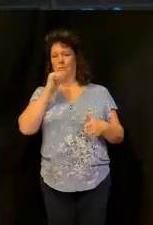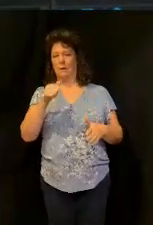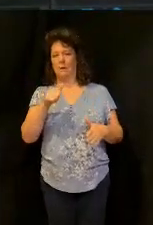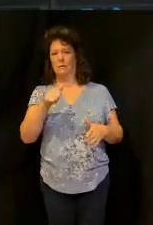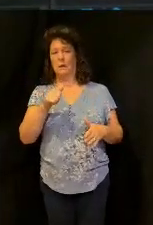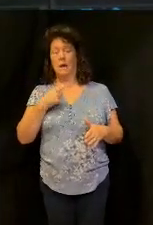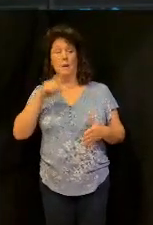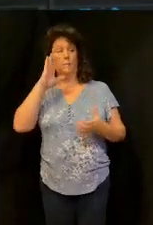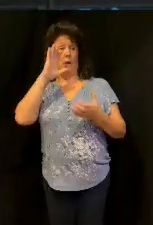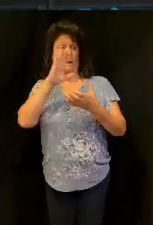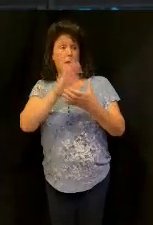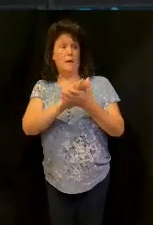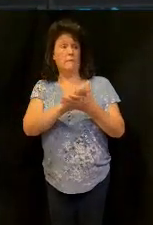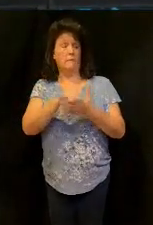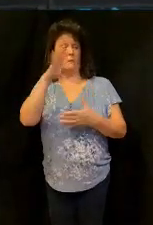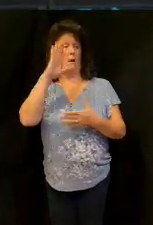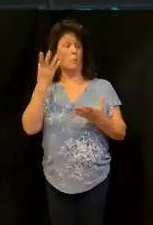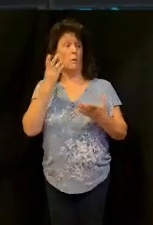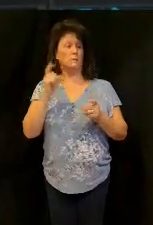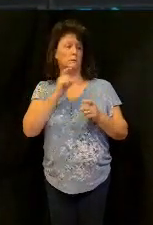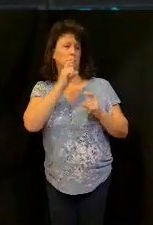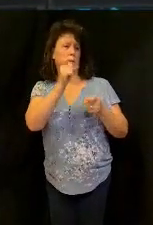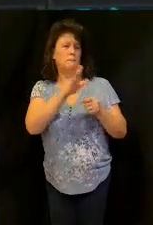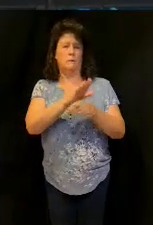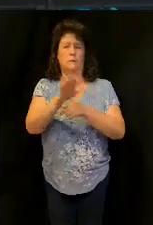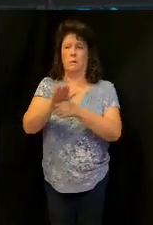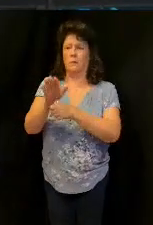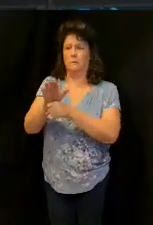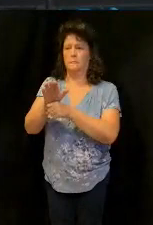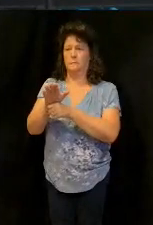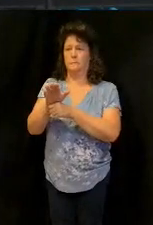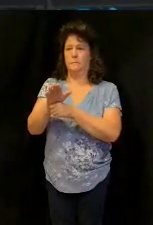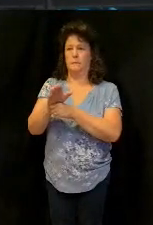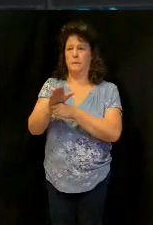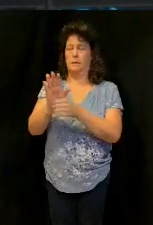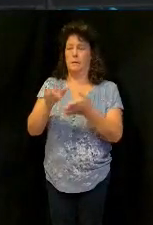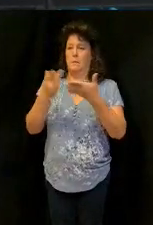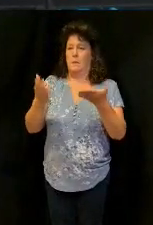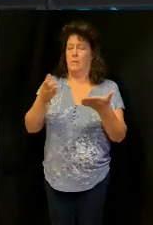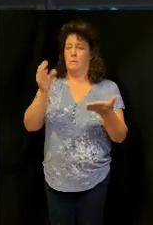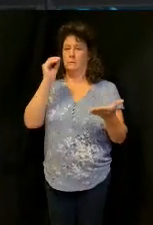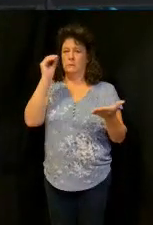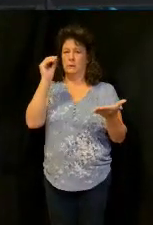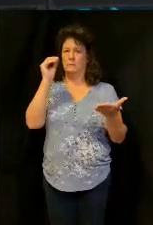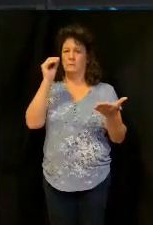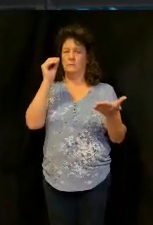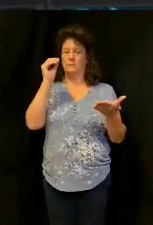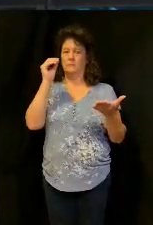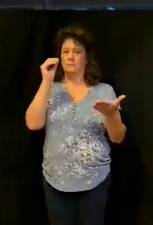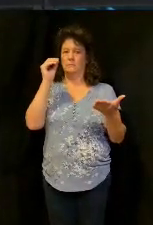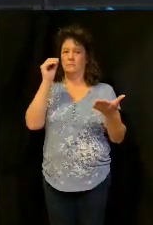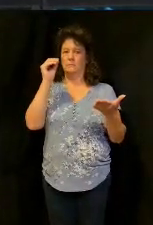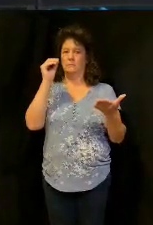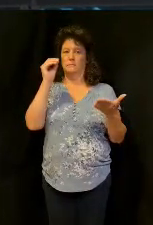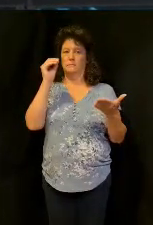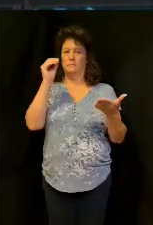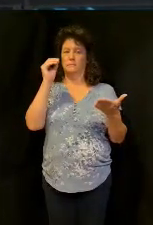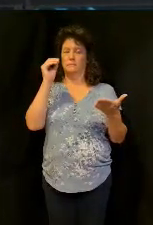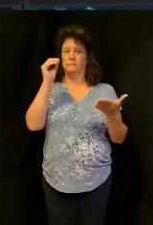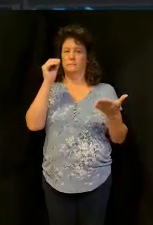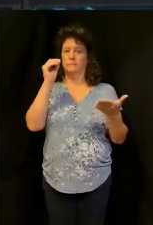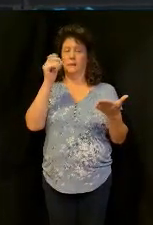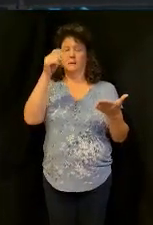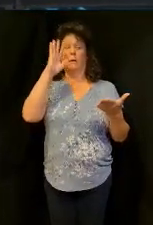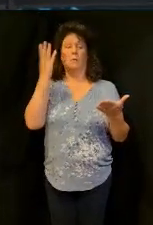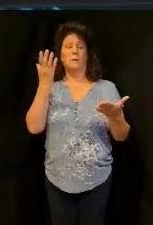okay, and there's a lot difference, I believe the Bible teaches us that God wants us to prosper, God wants to help us in every area of our